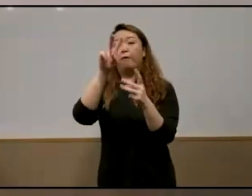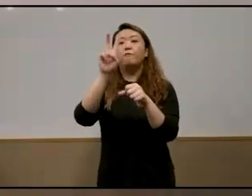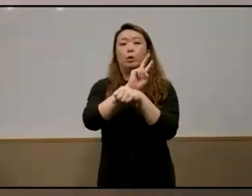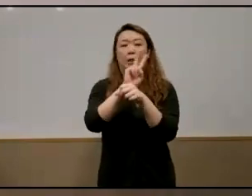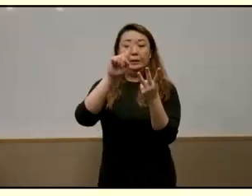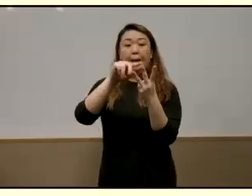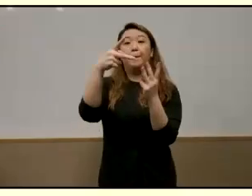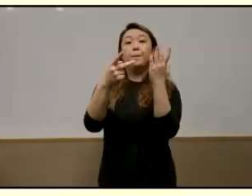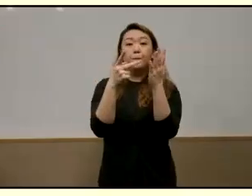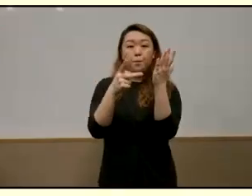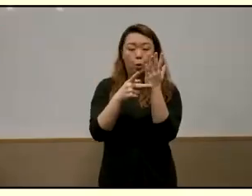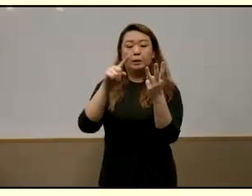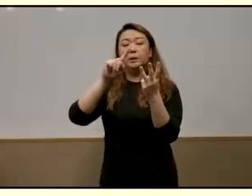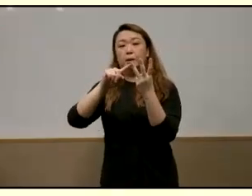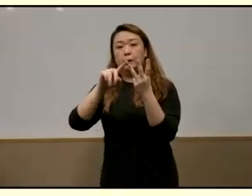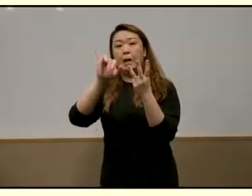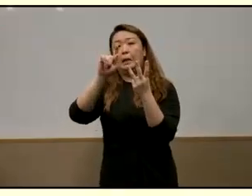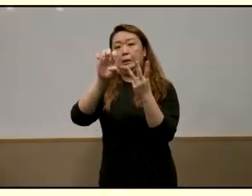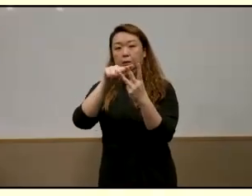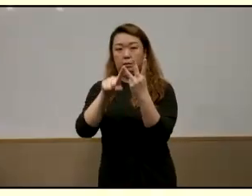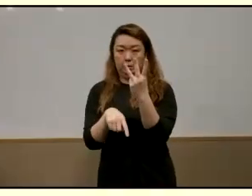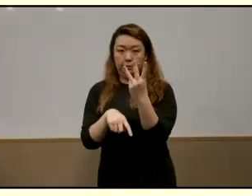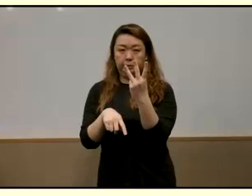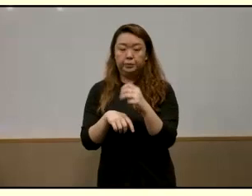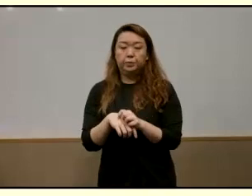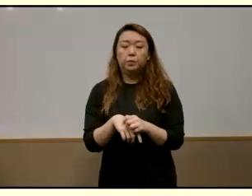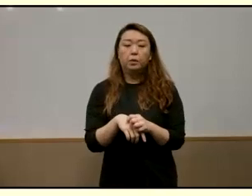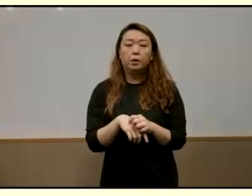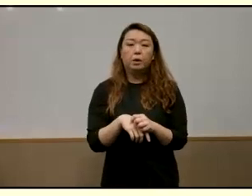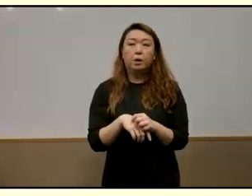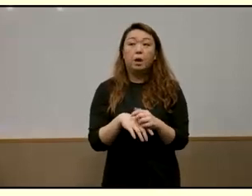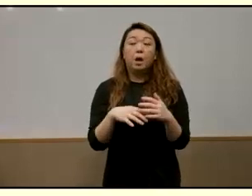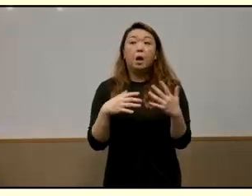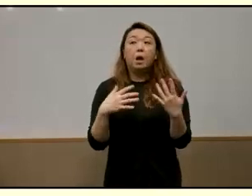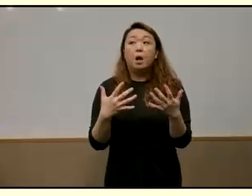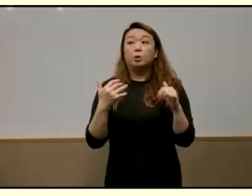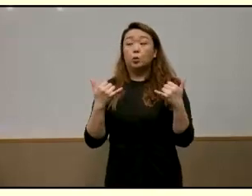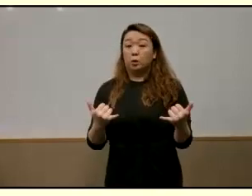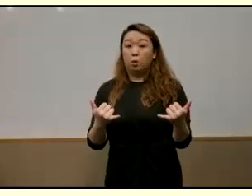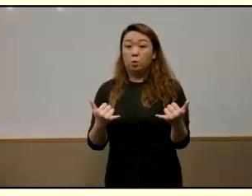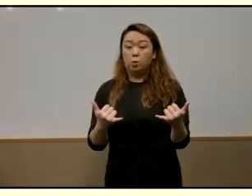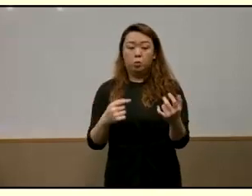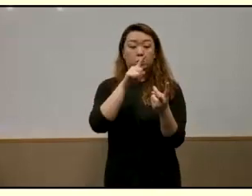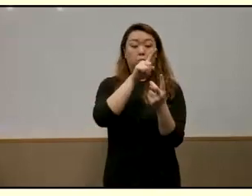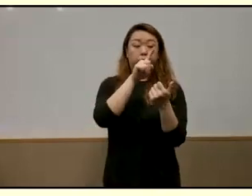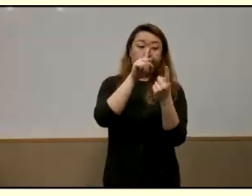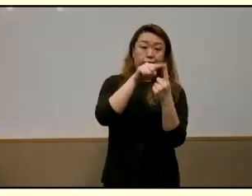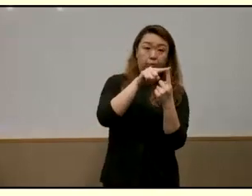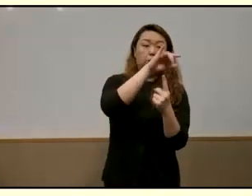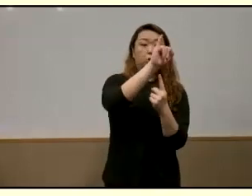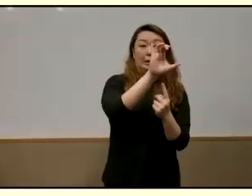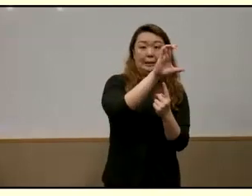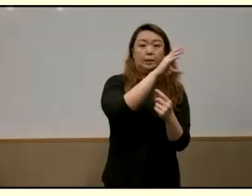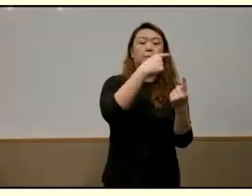polytechnics and institutes of technical education and at least for now jc and uni provides